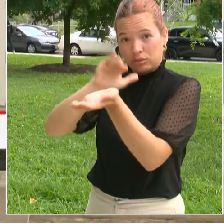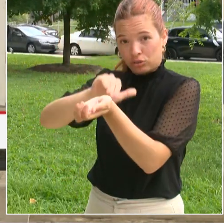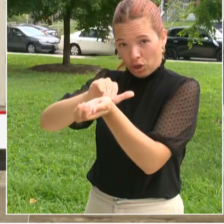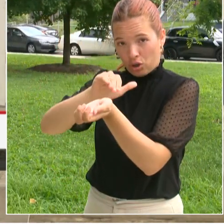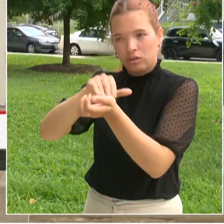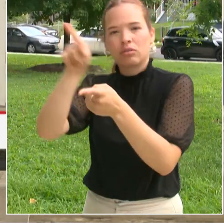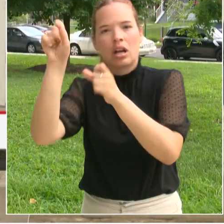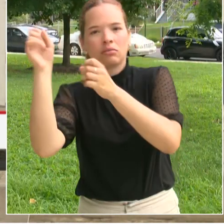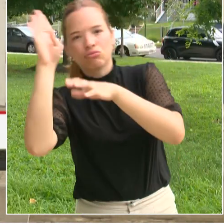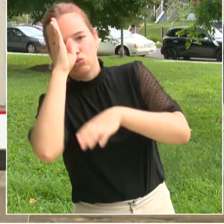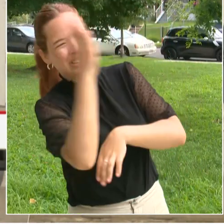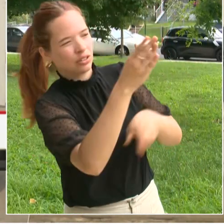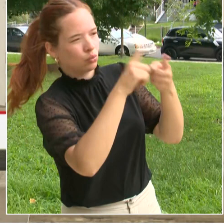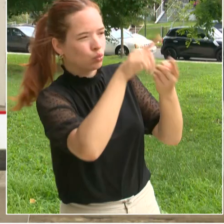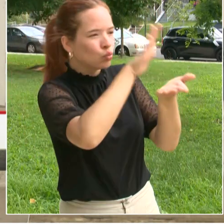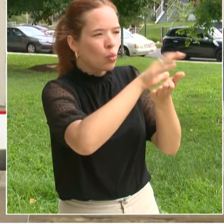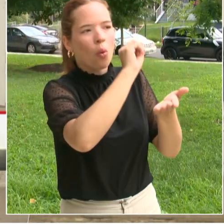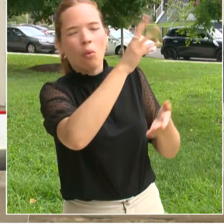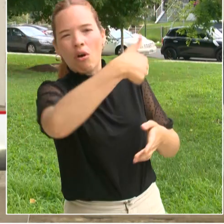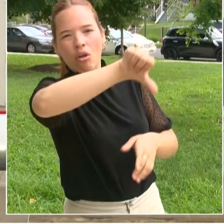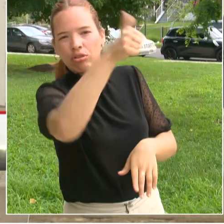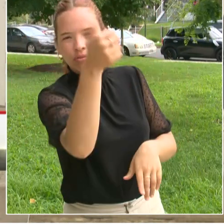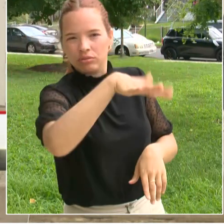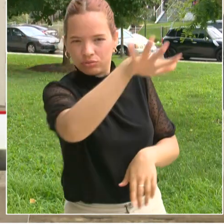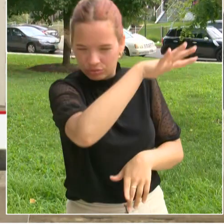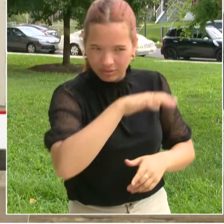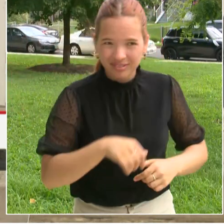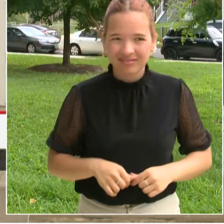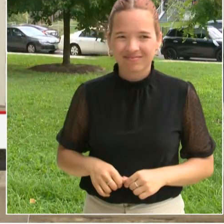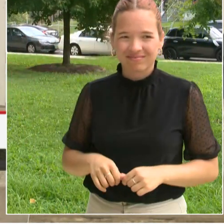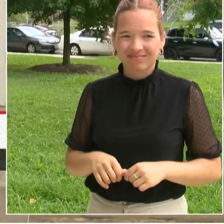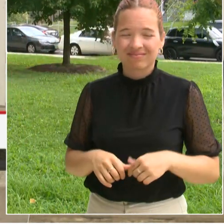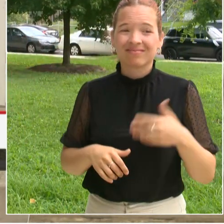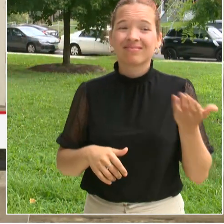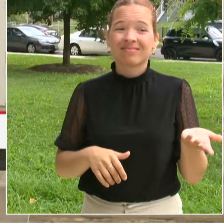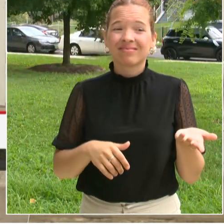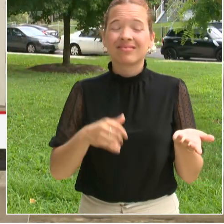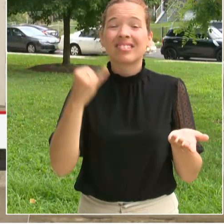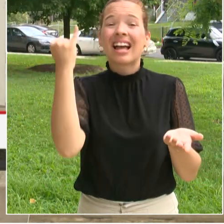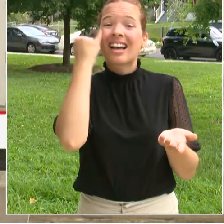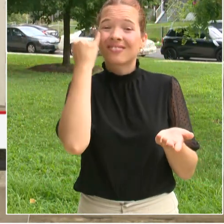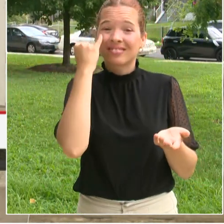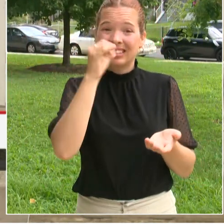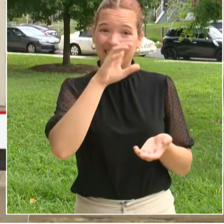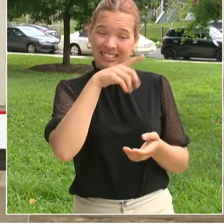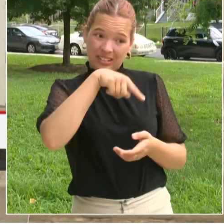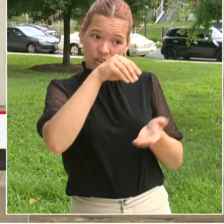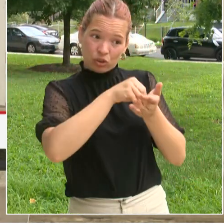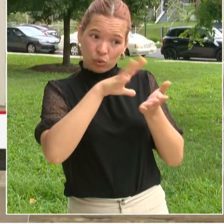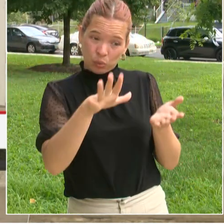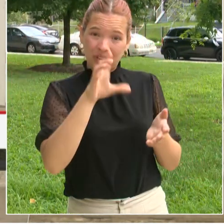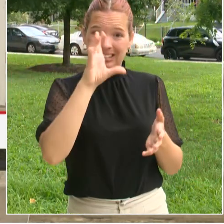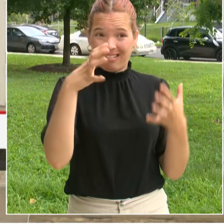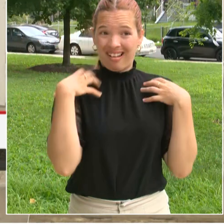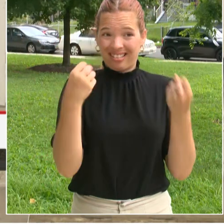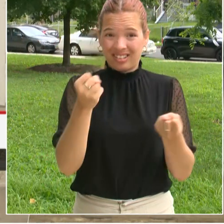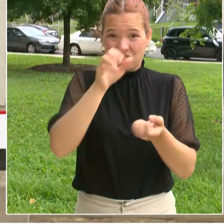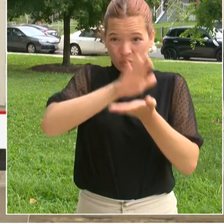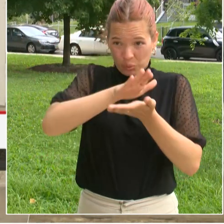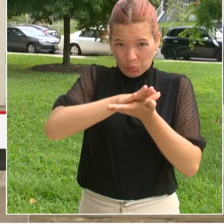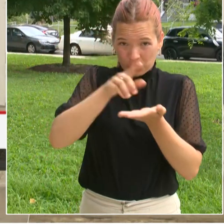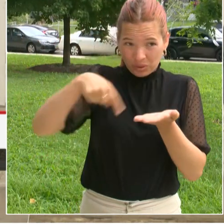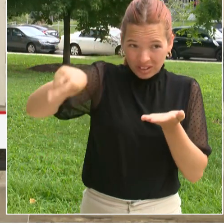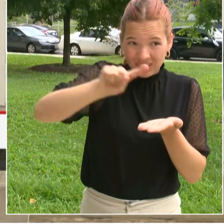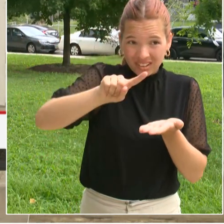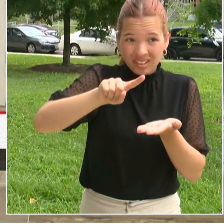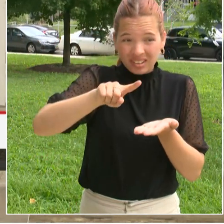actually is eligible to submit an electronic UHC through their health care provider. Providers can log on to the DC health provider portal to